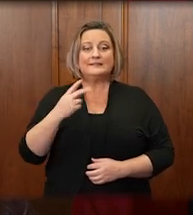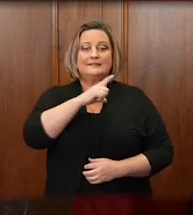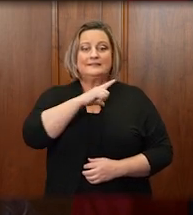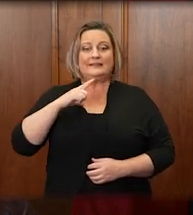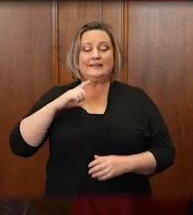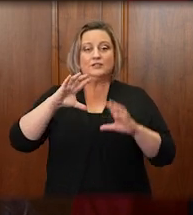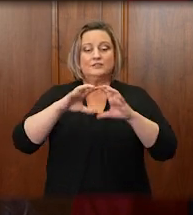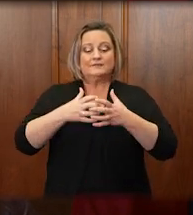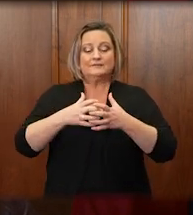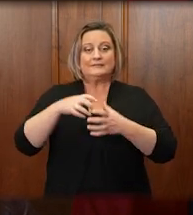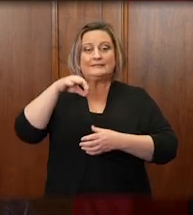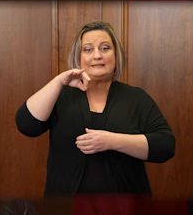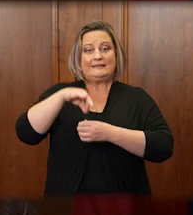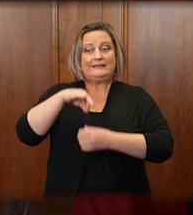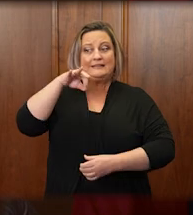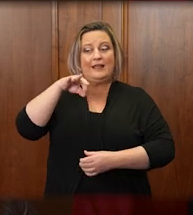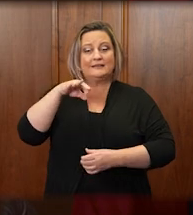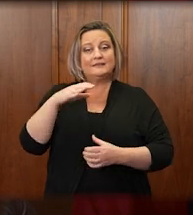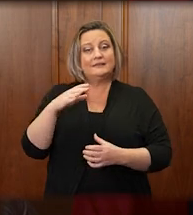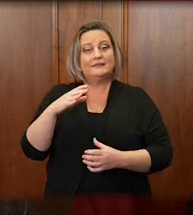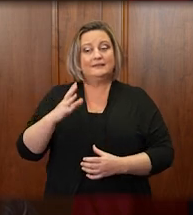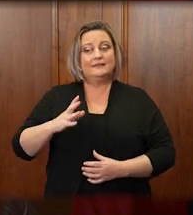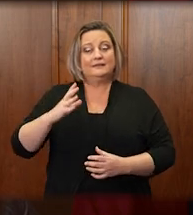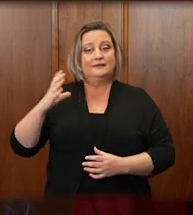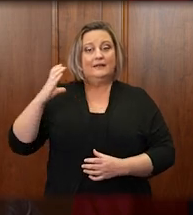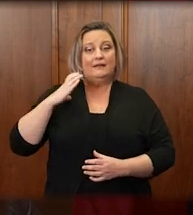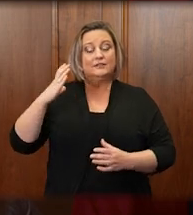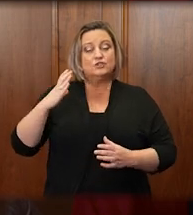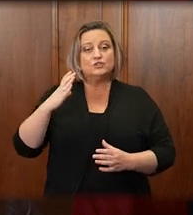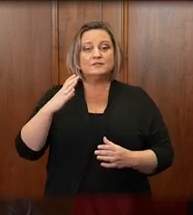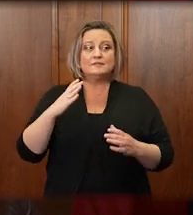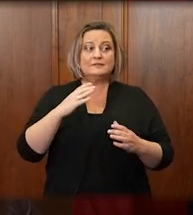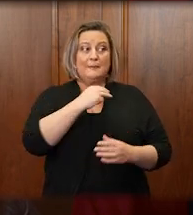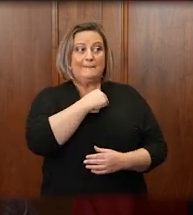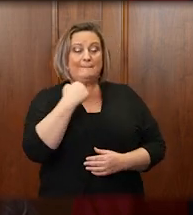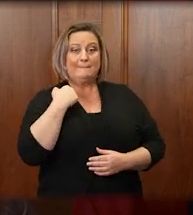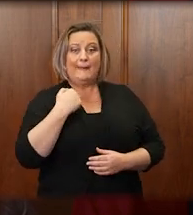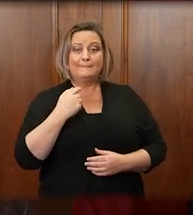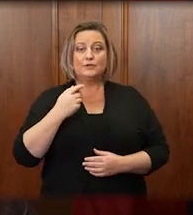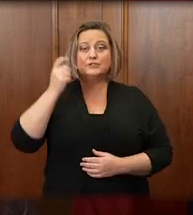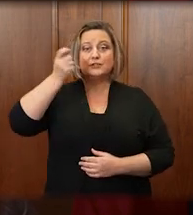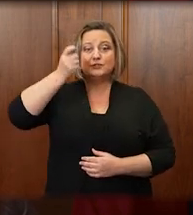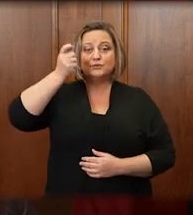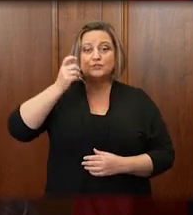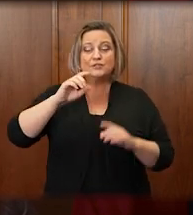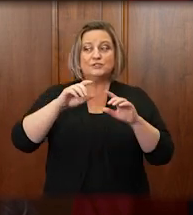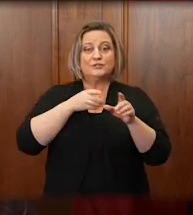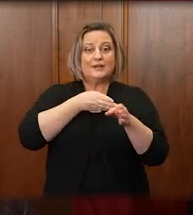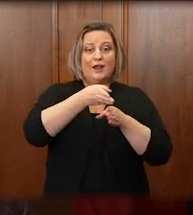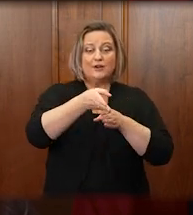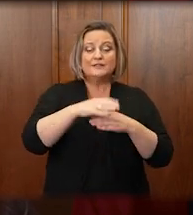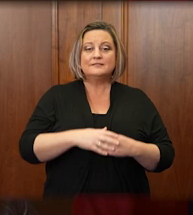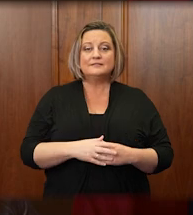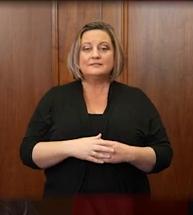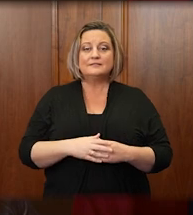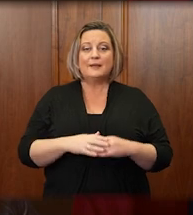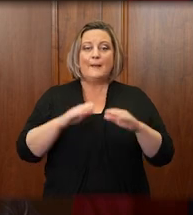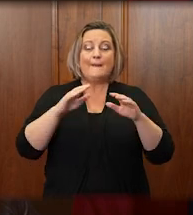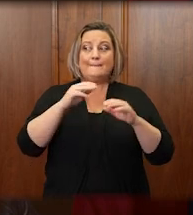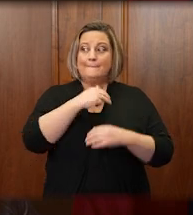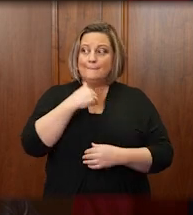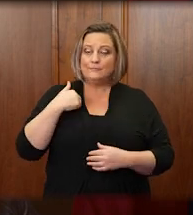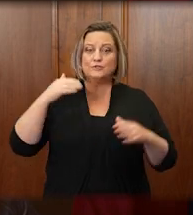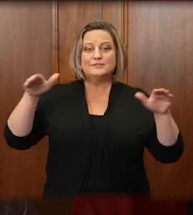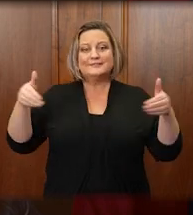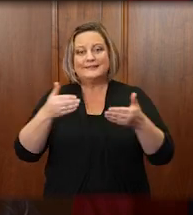elected officials, members of the judiciary, guests, and citizens of the great state of Wyoming, greetings.